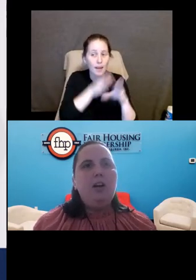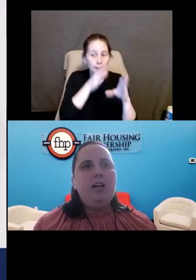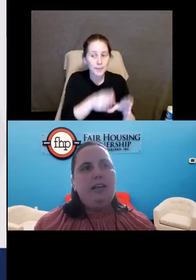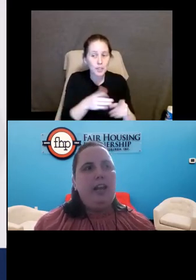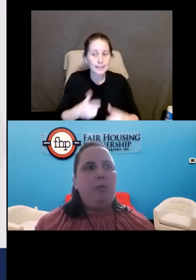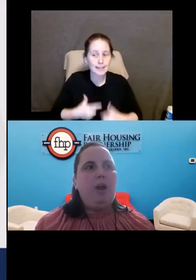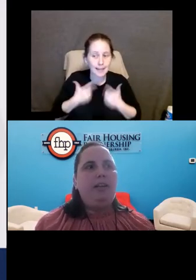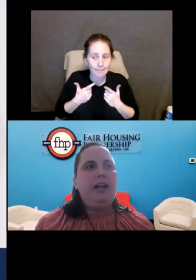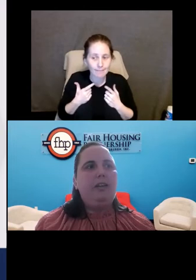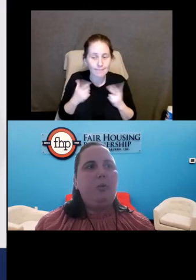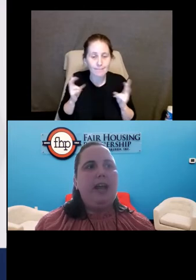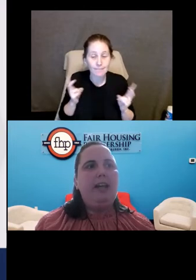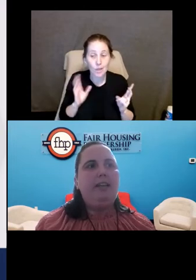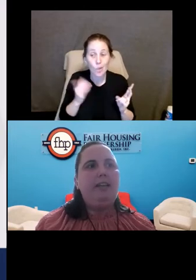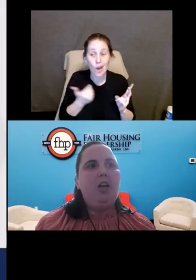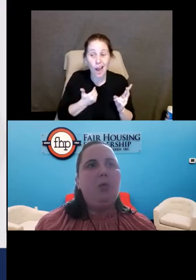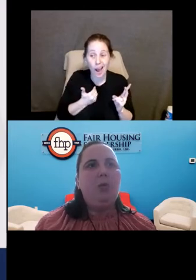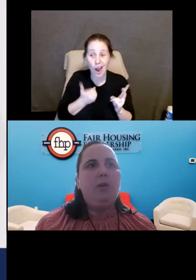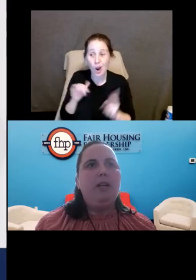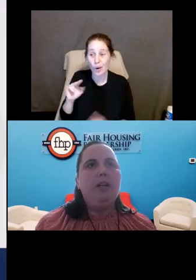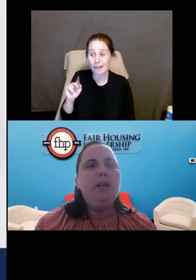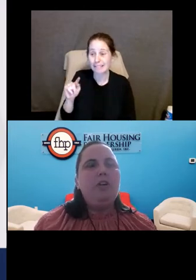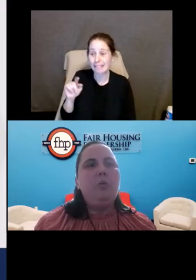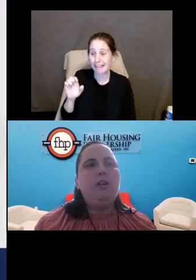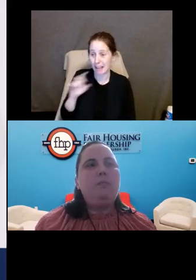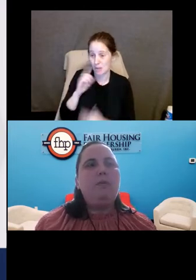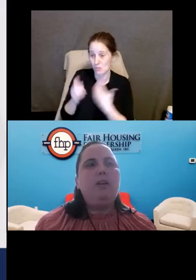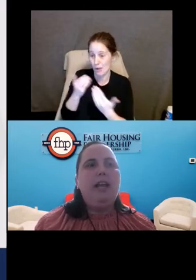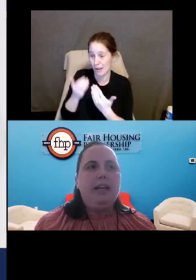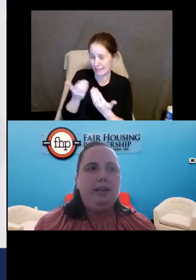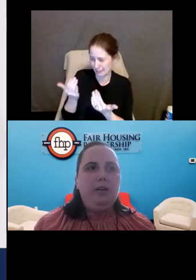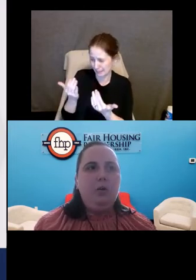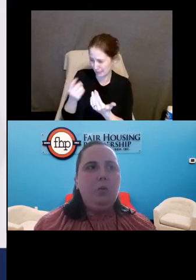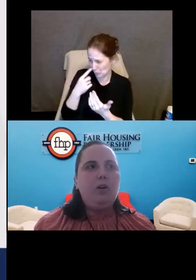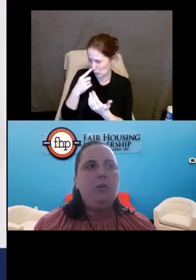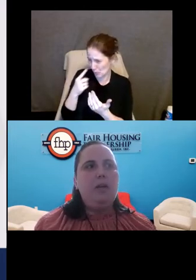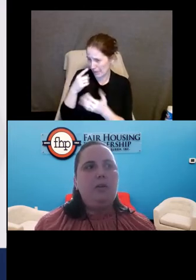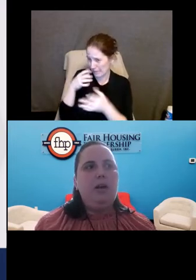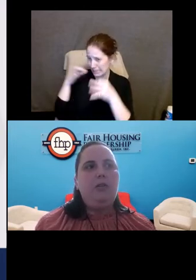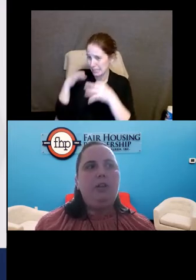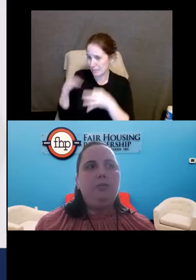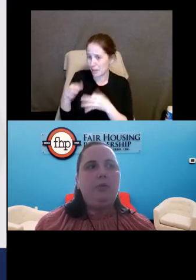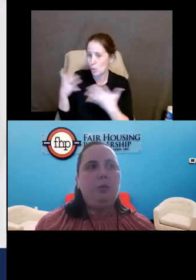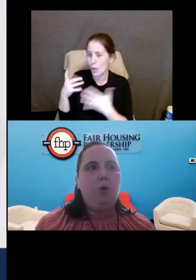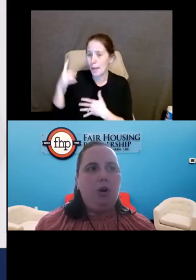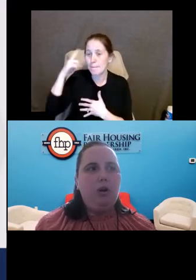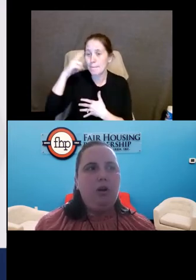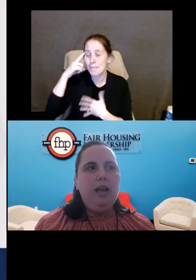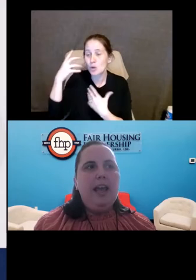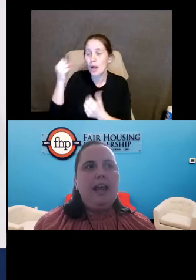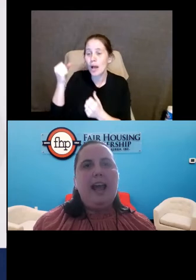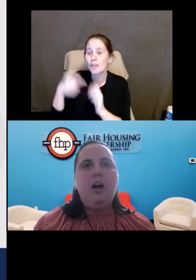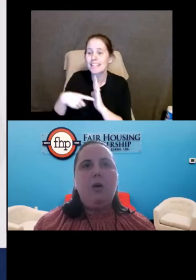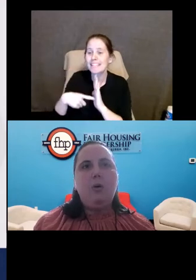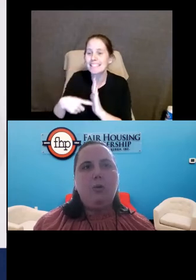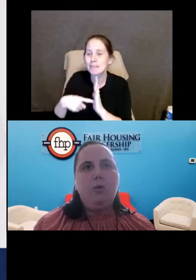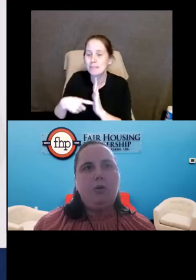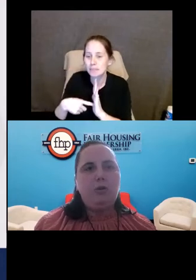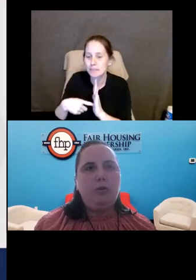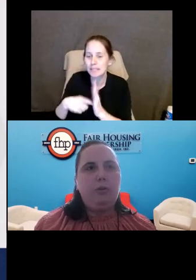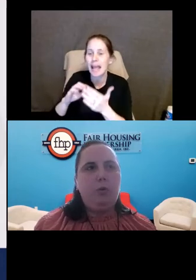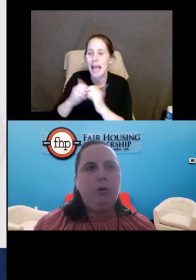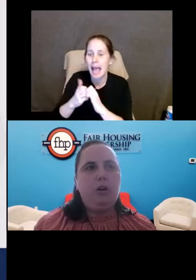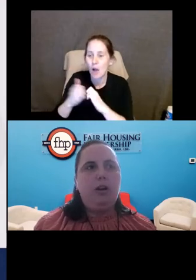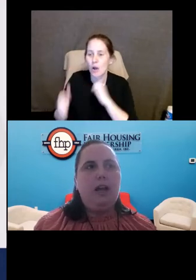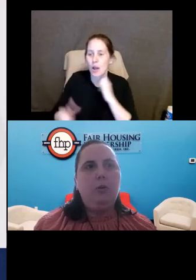so at our intake process, we asked this young woman to explain what her mental health symptoms were and how her